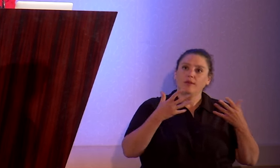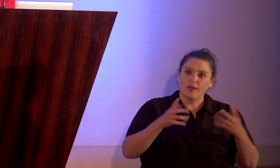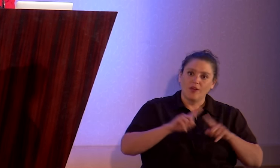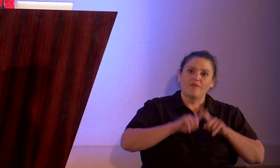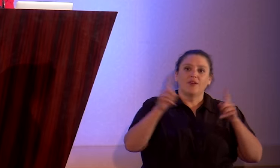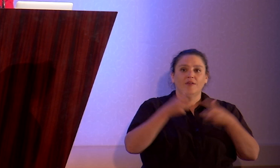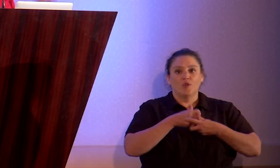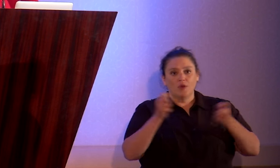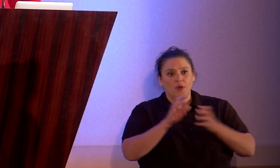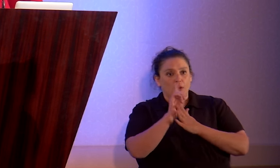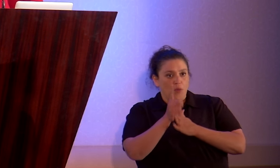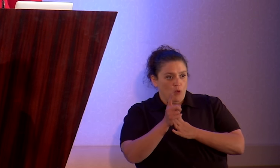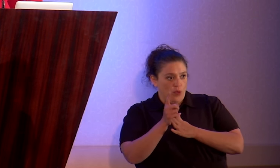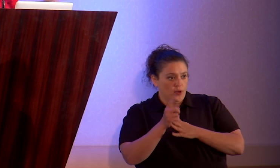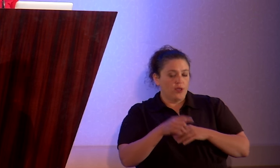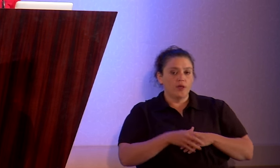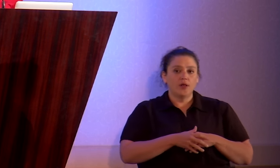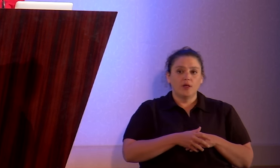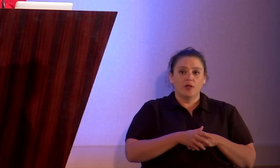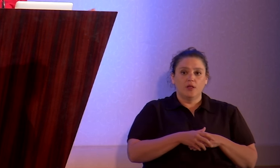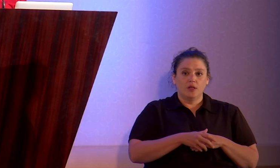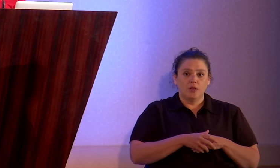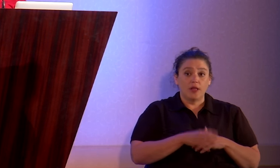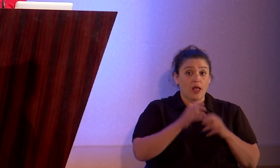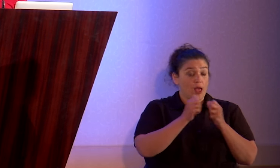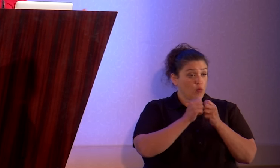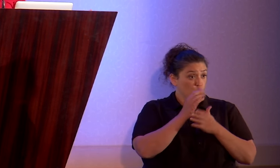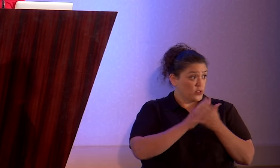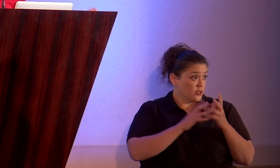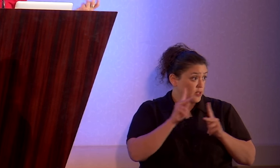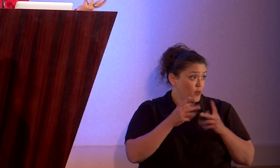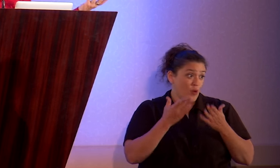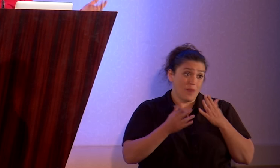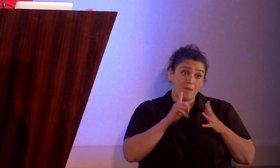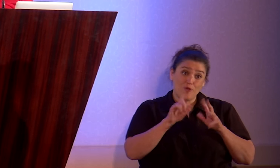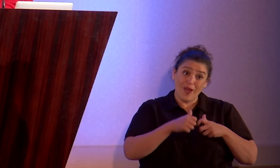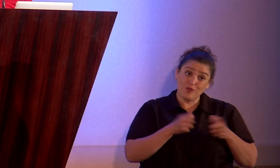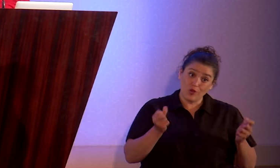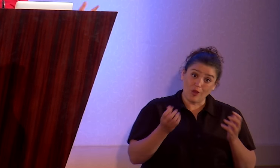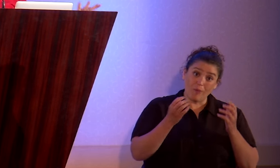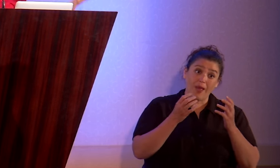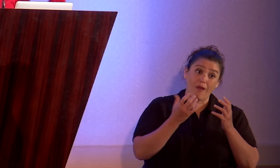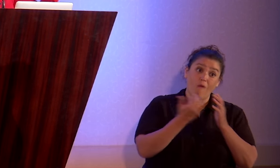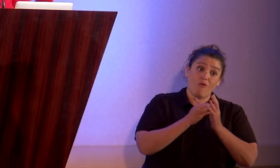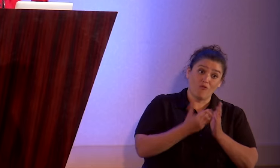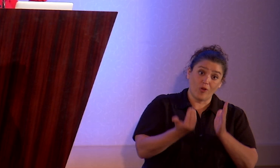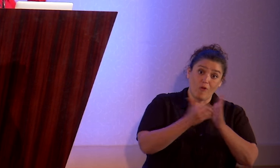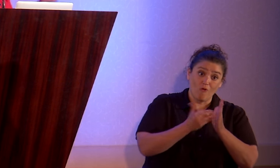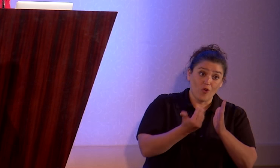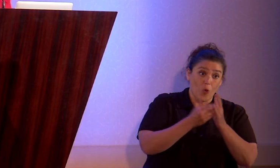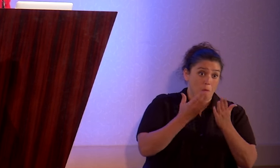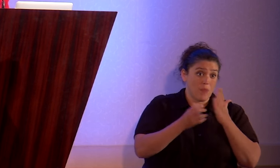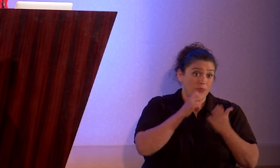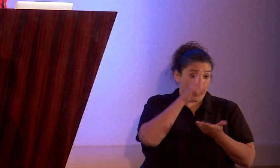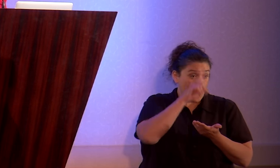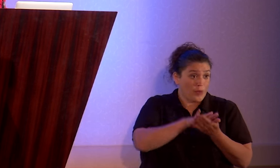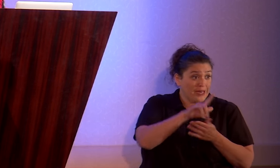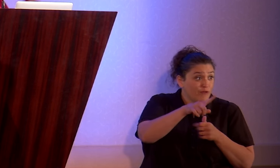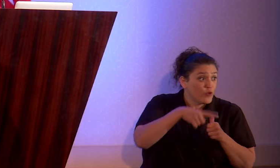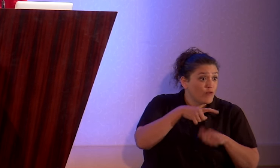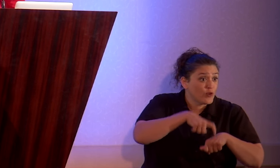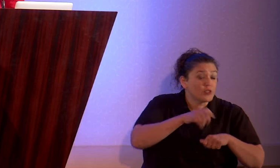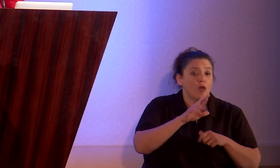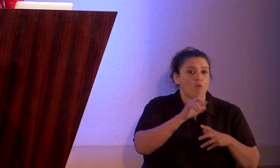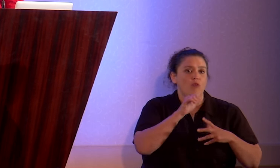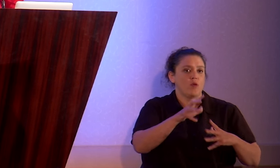out moment. And plus, with some people, you may have to come out more than once if they don't believe you the first time around or if they don't